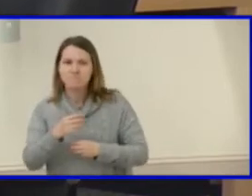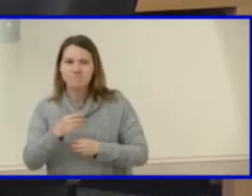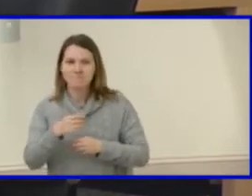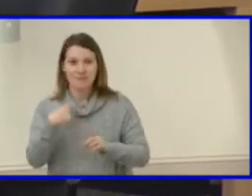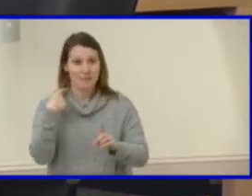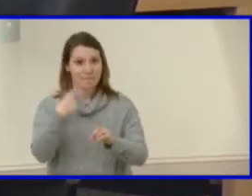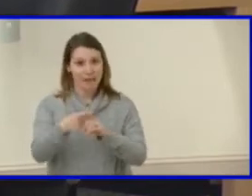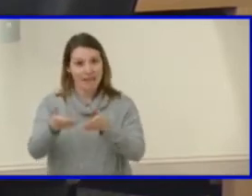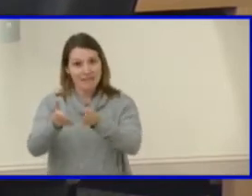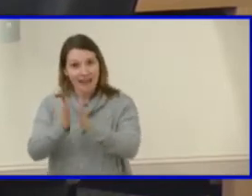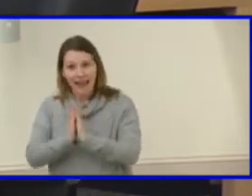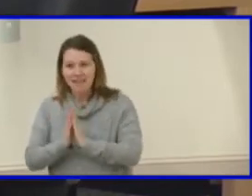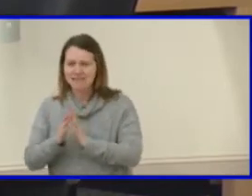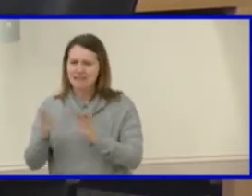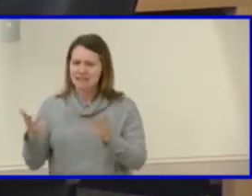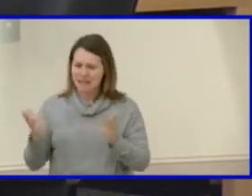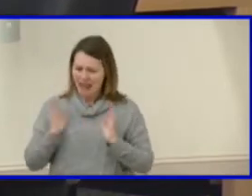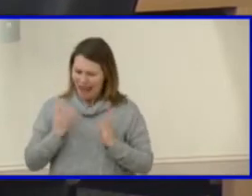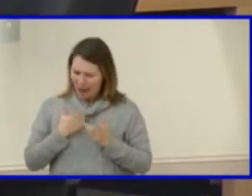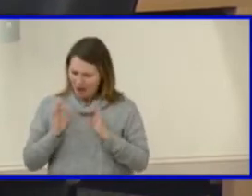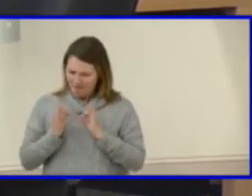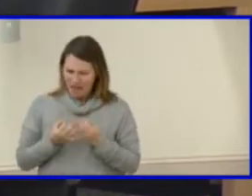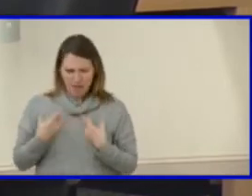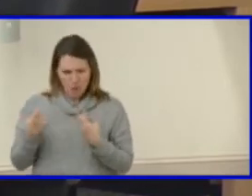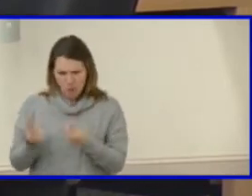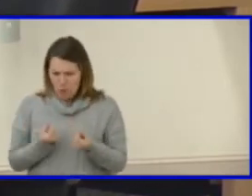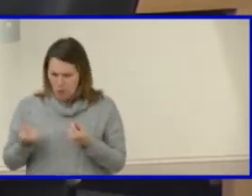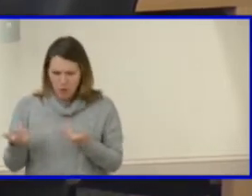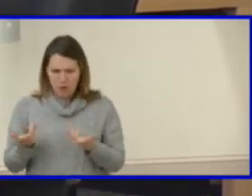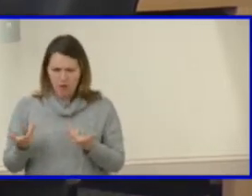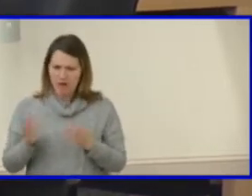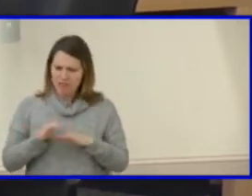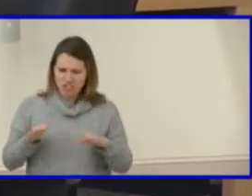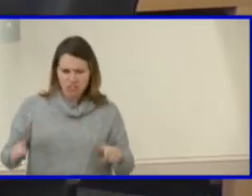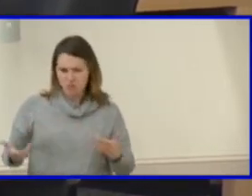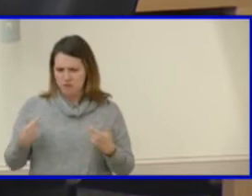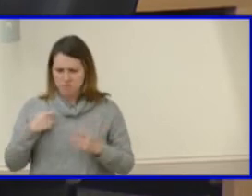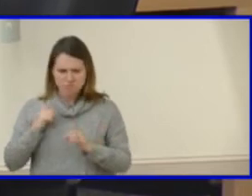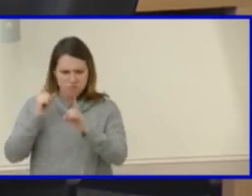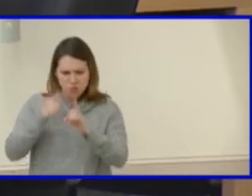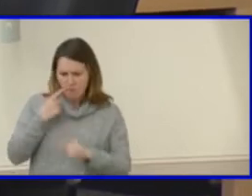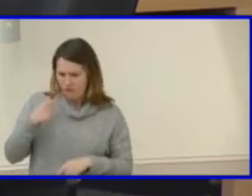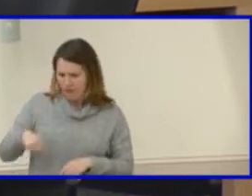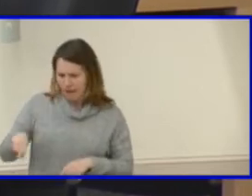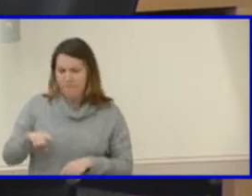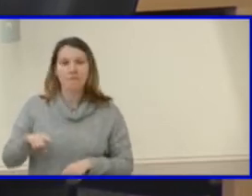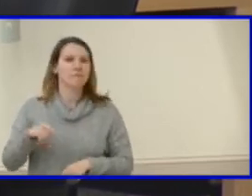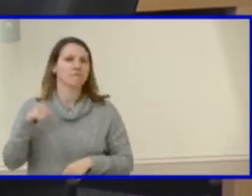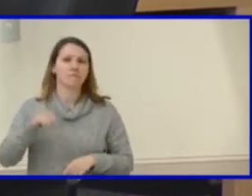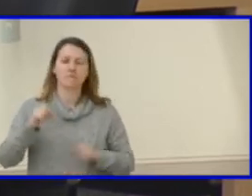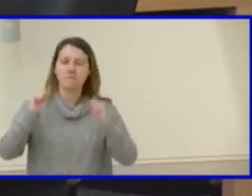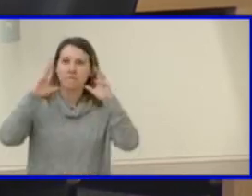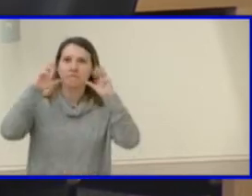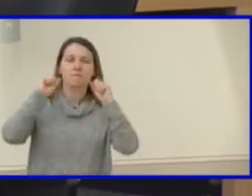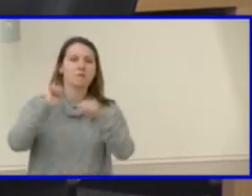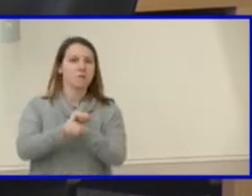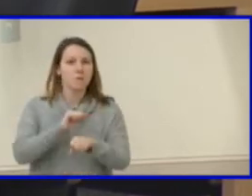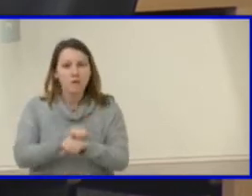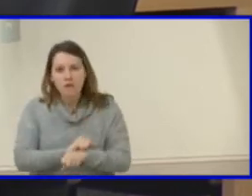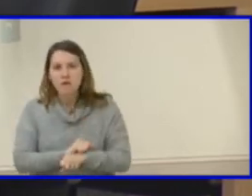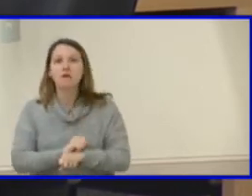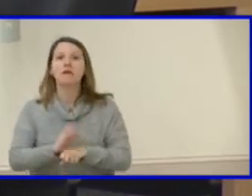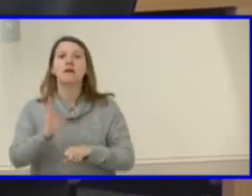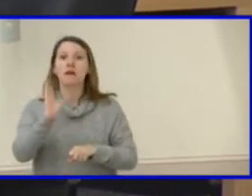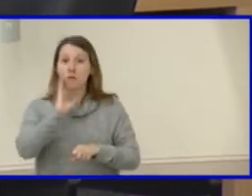want go as a family and where we want our children to be. So this is extraordinary work that's going to benefit families with